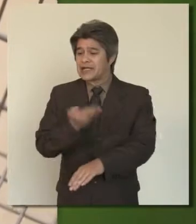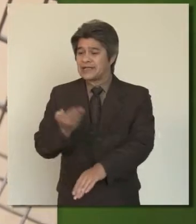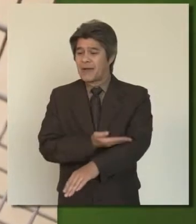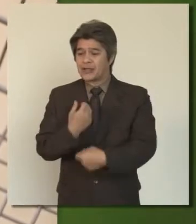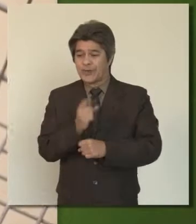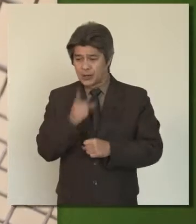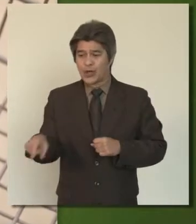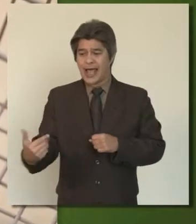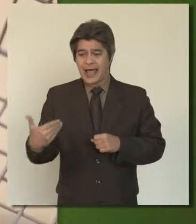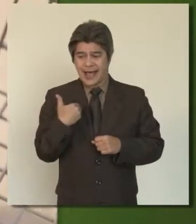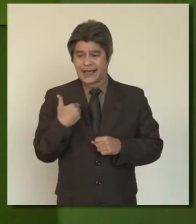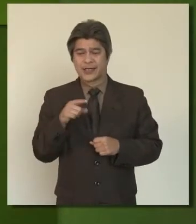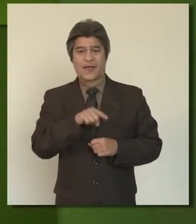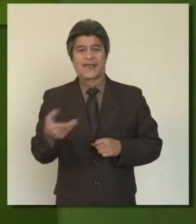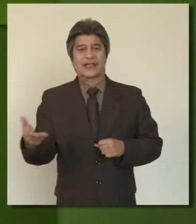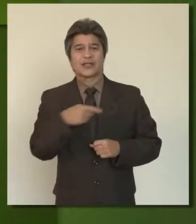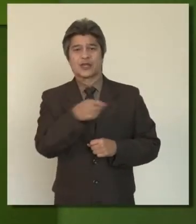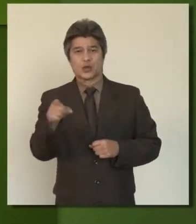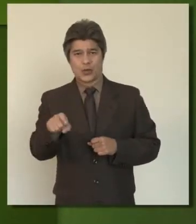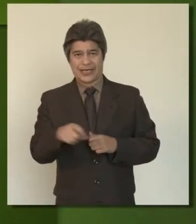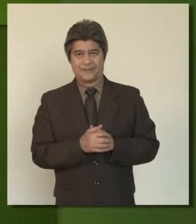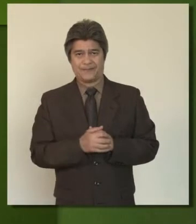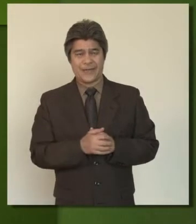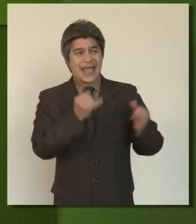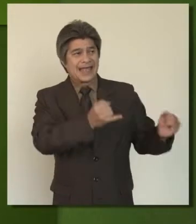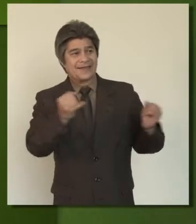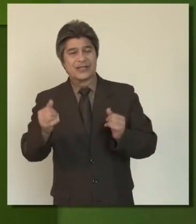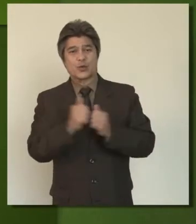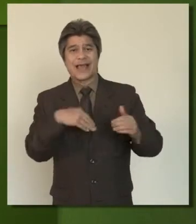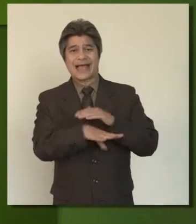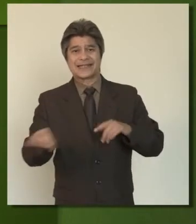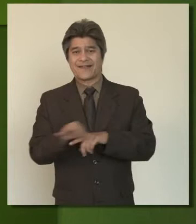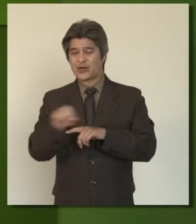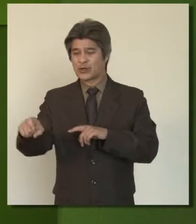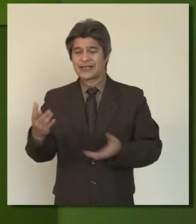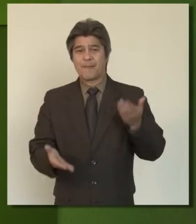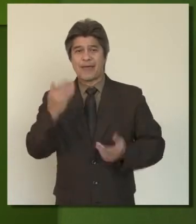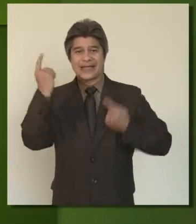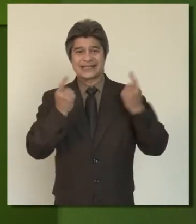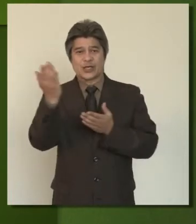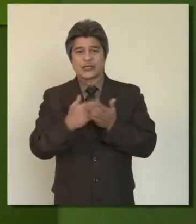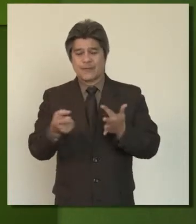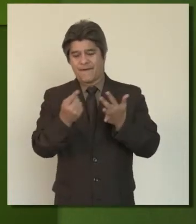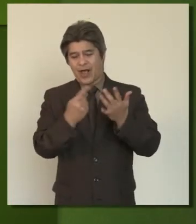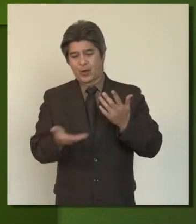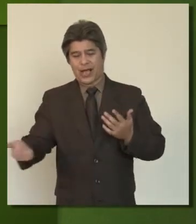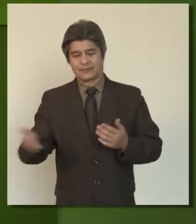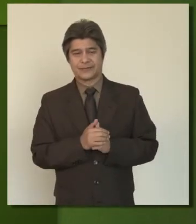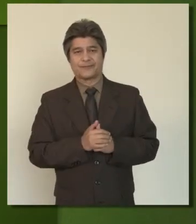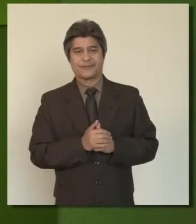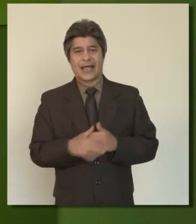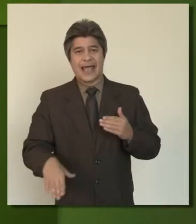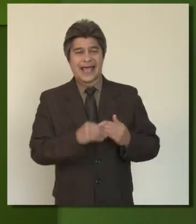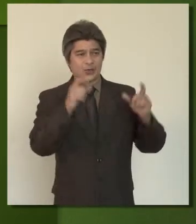customize that kit to make sure that it has the things that you need. Individuals with access and functional needs may want to consider some